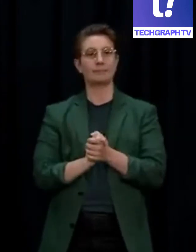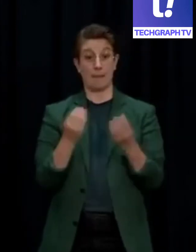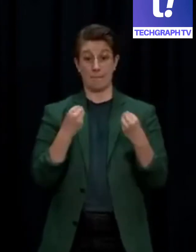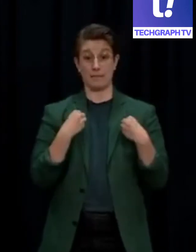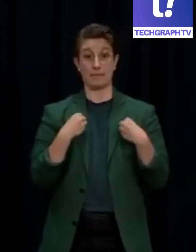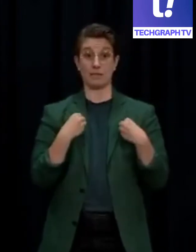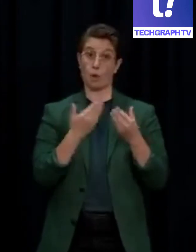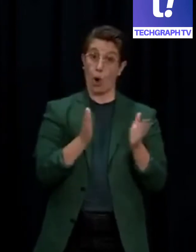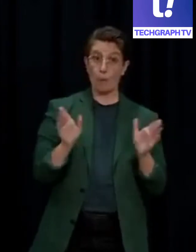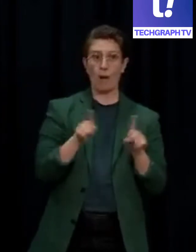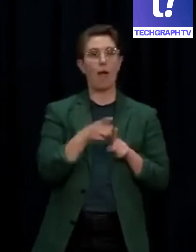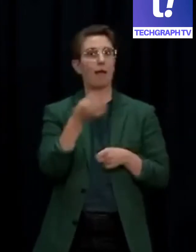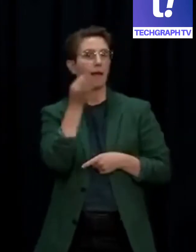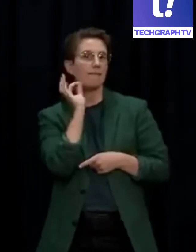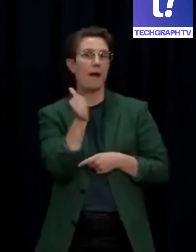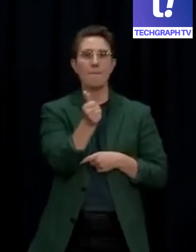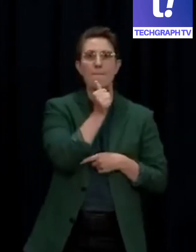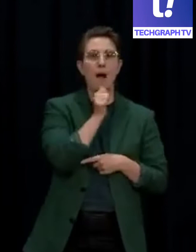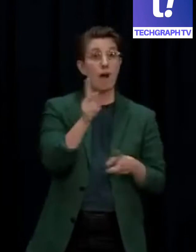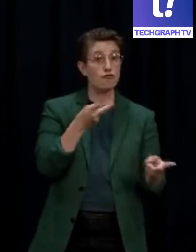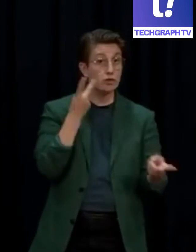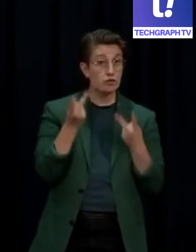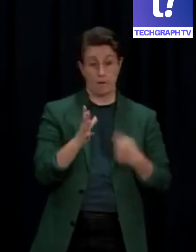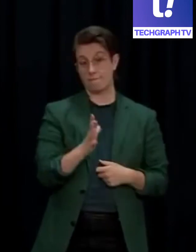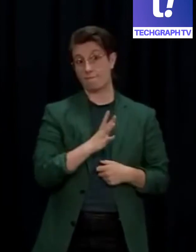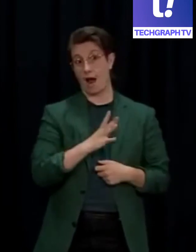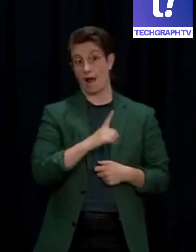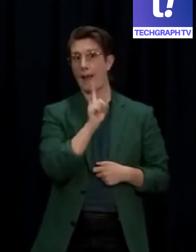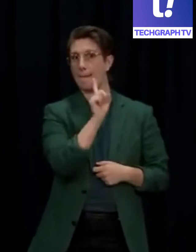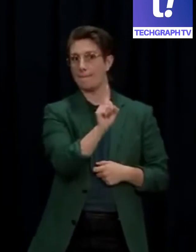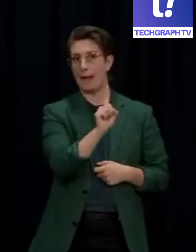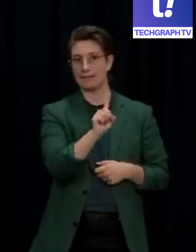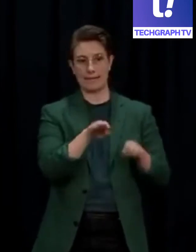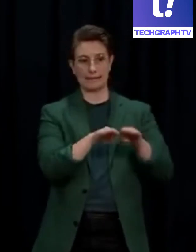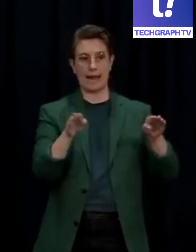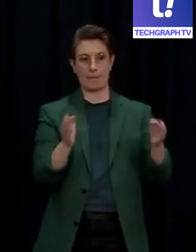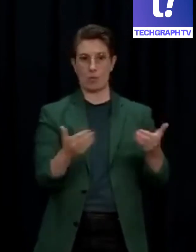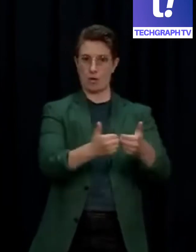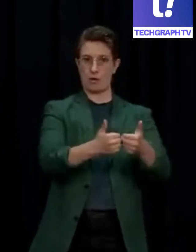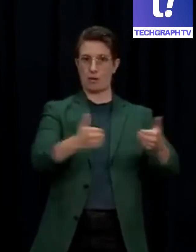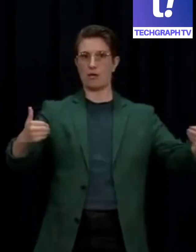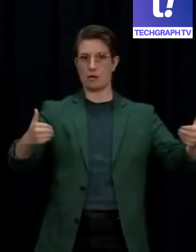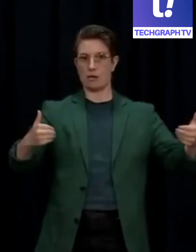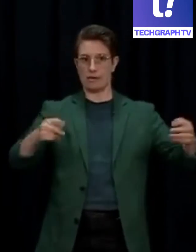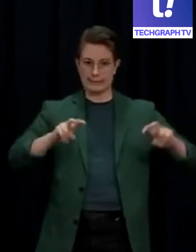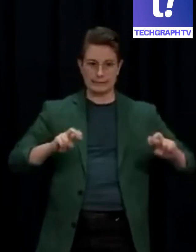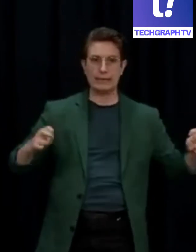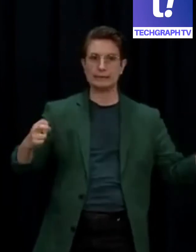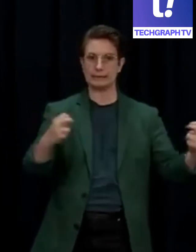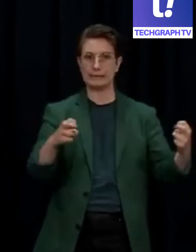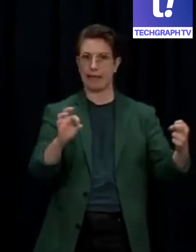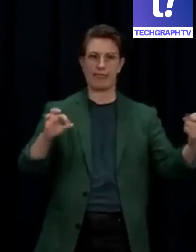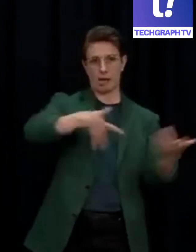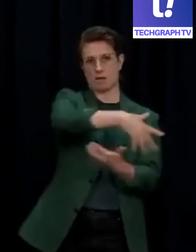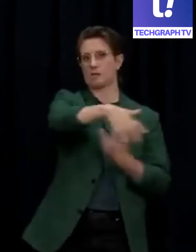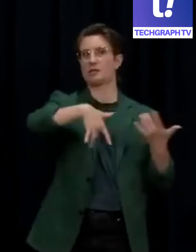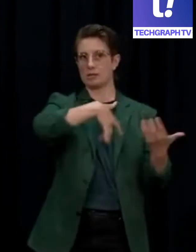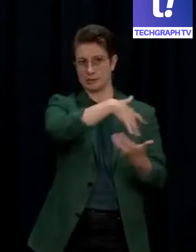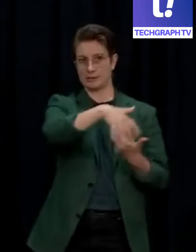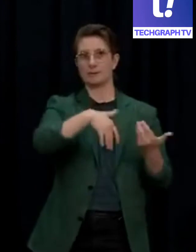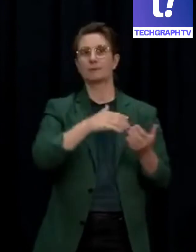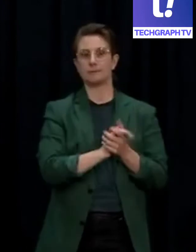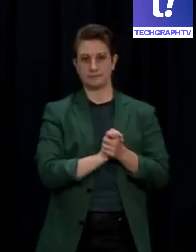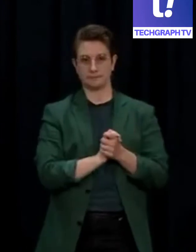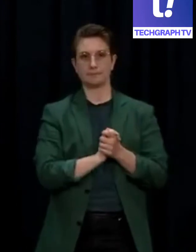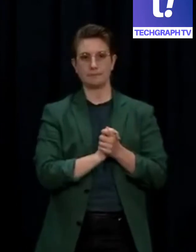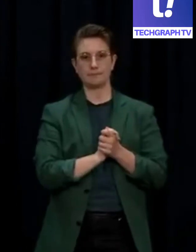seated and separated. Events and gatherings for vaccinated people are reduced to 100. If